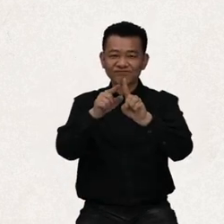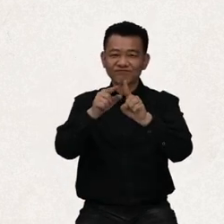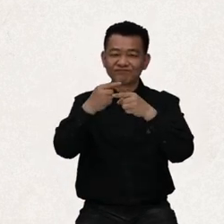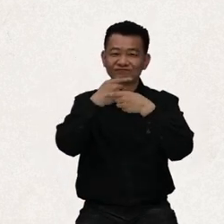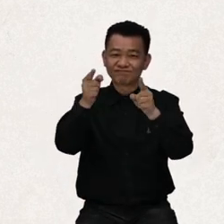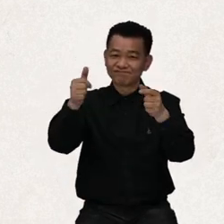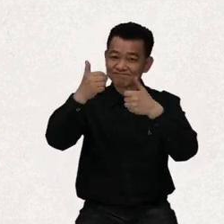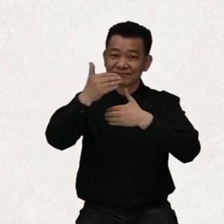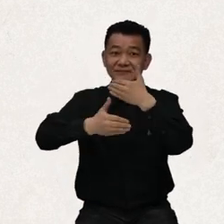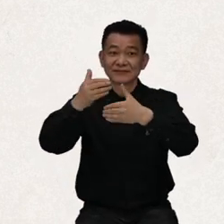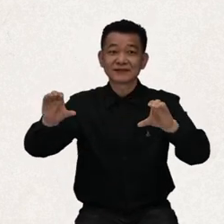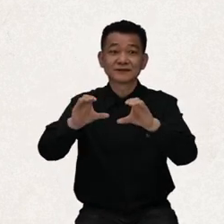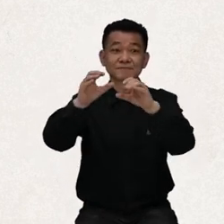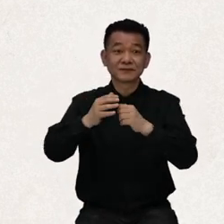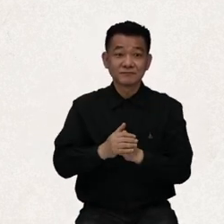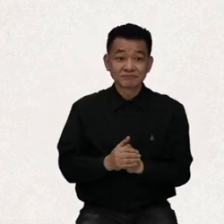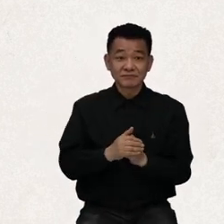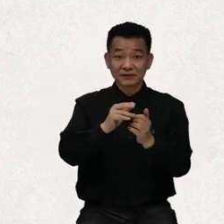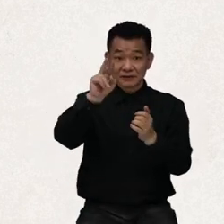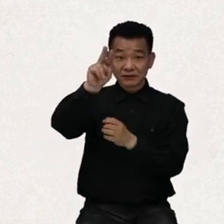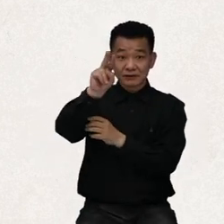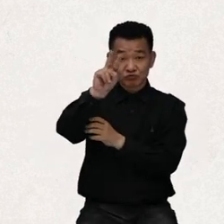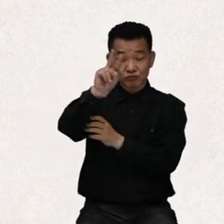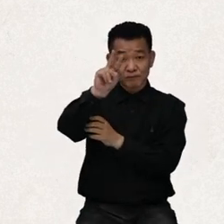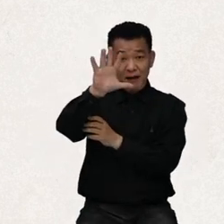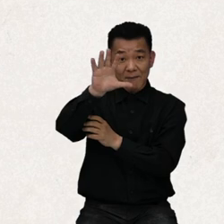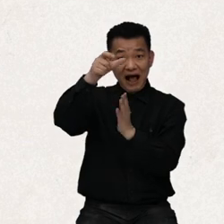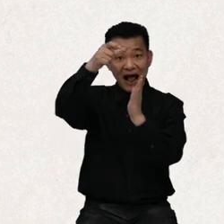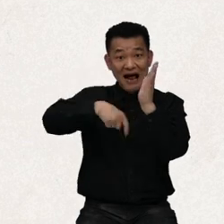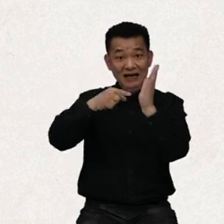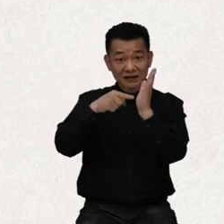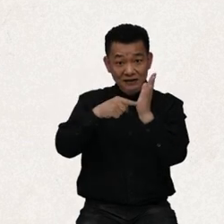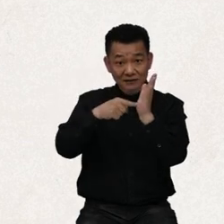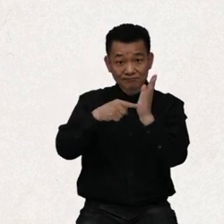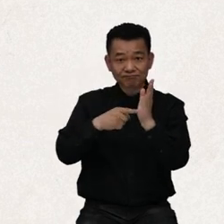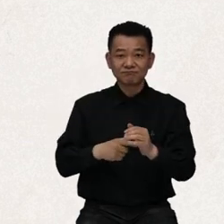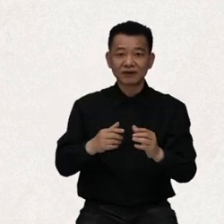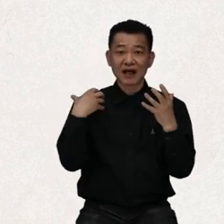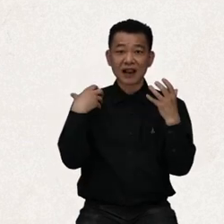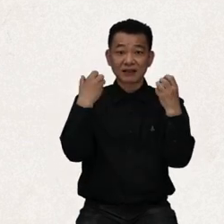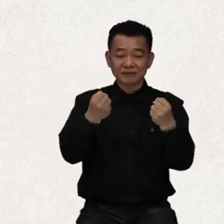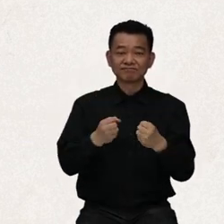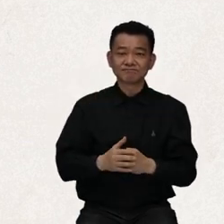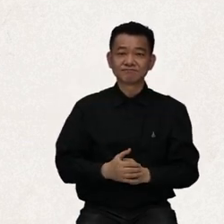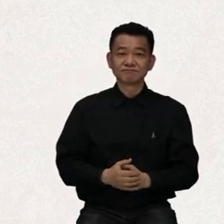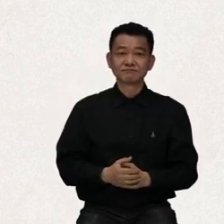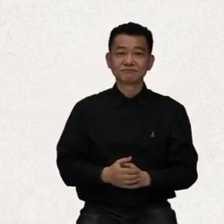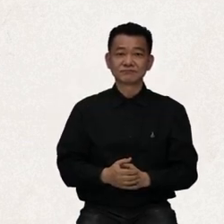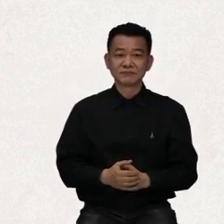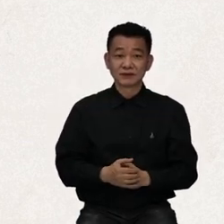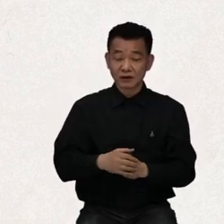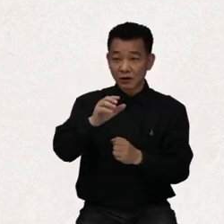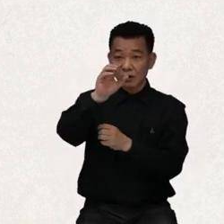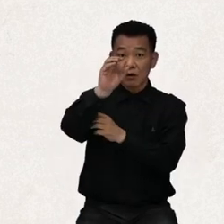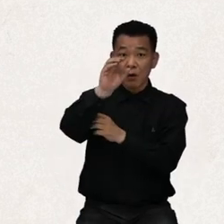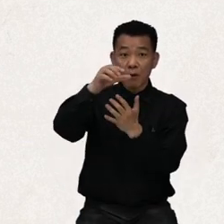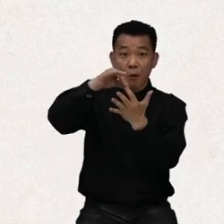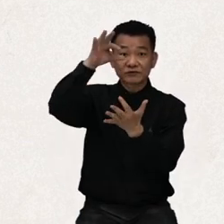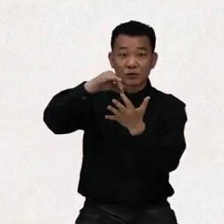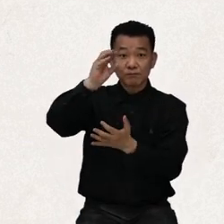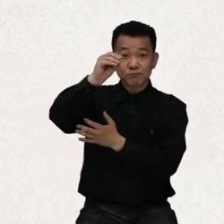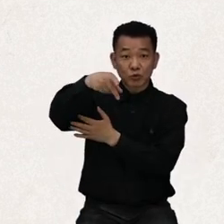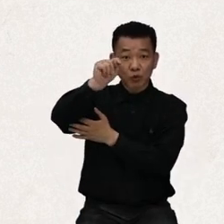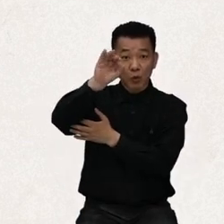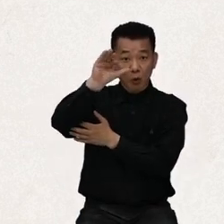2009. However, among the Convention, Article 25E, Health, and the Optional Protocol